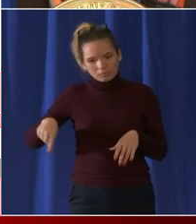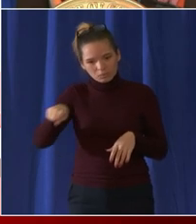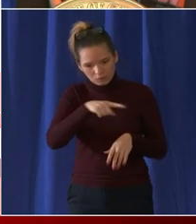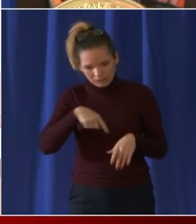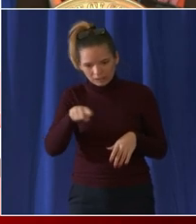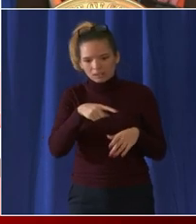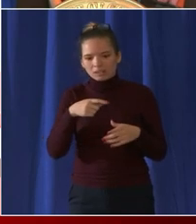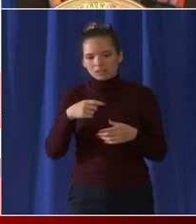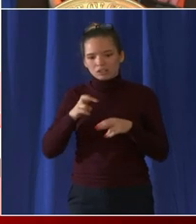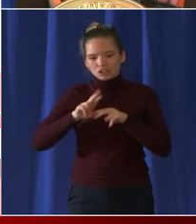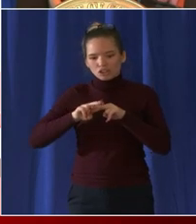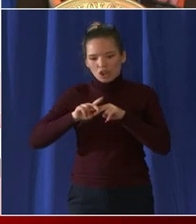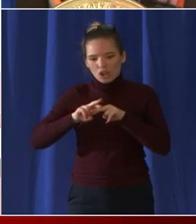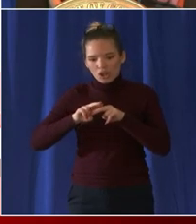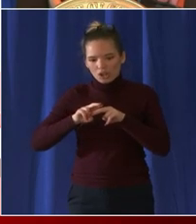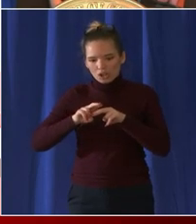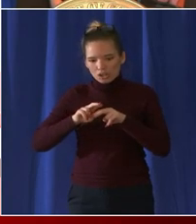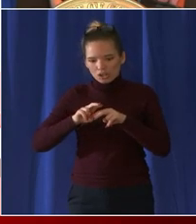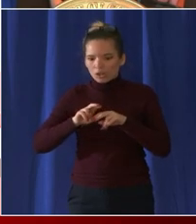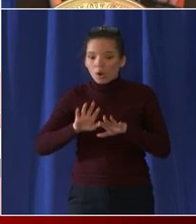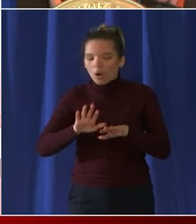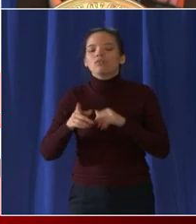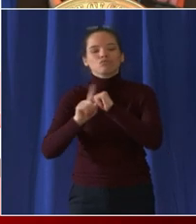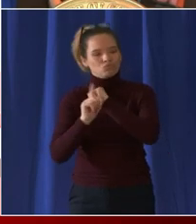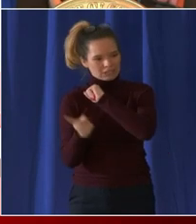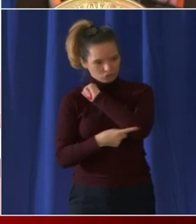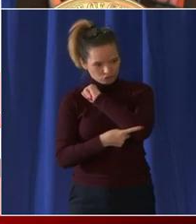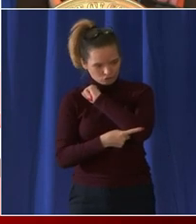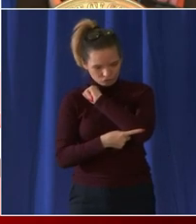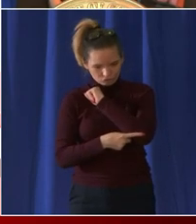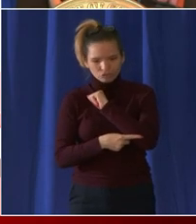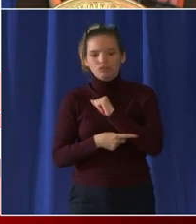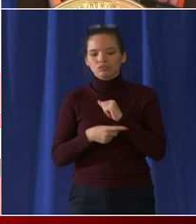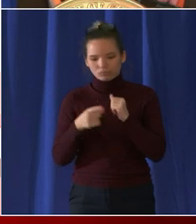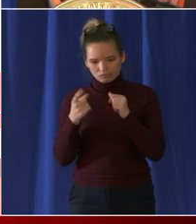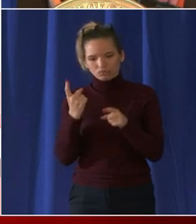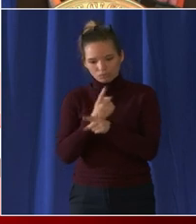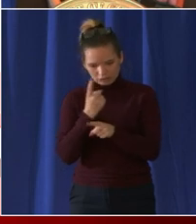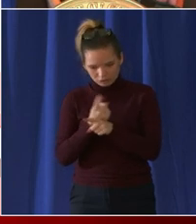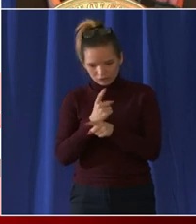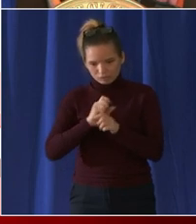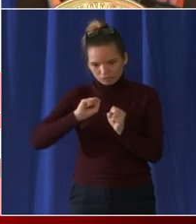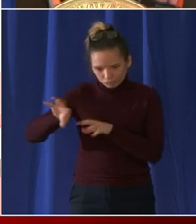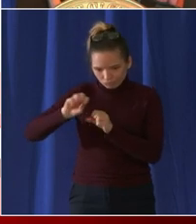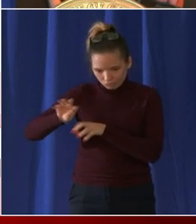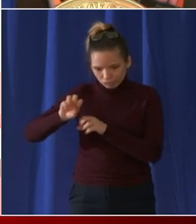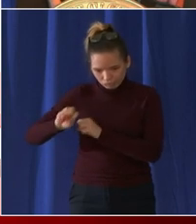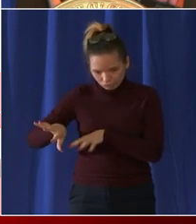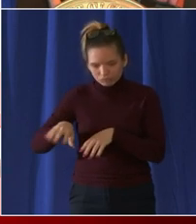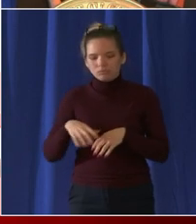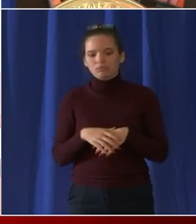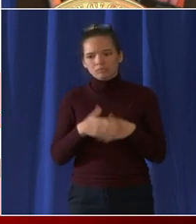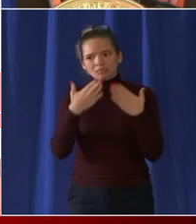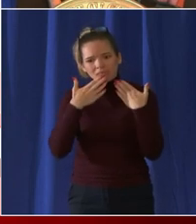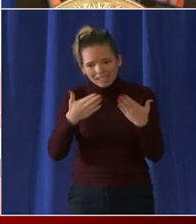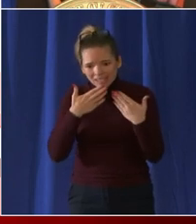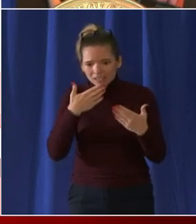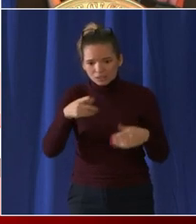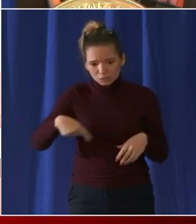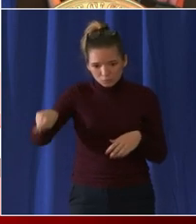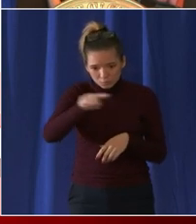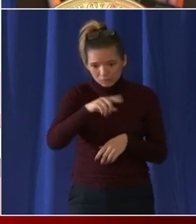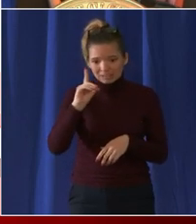team for all that they have done as well as serve DC who assisted neighbors with shovels and assisted seniors with